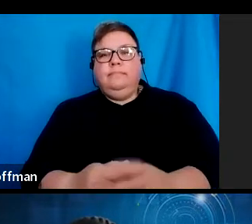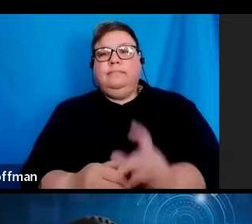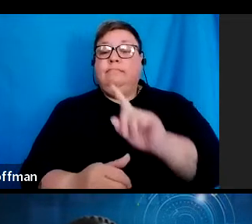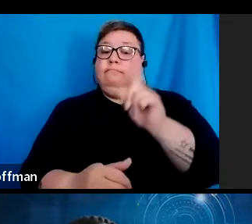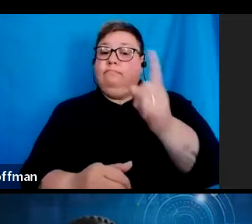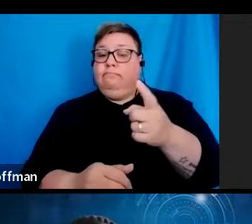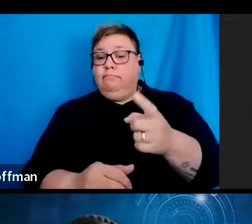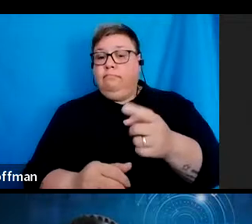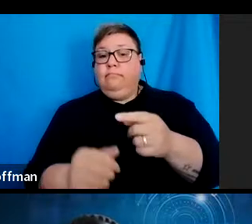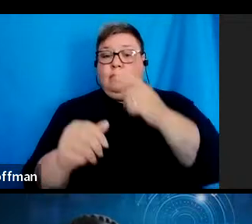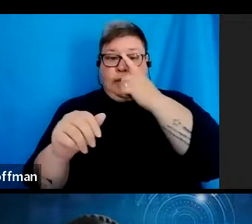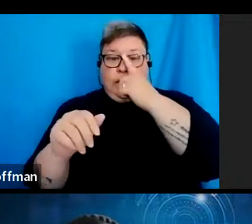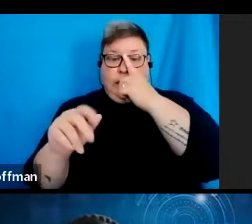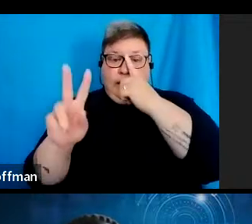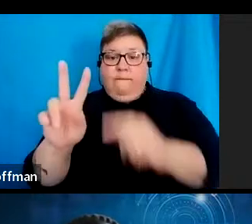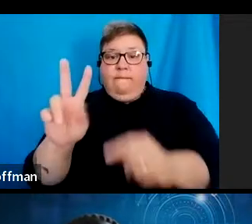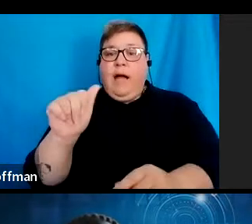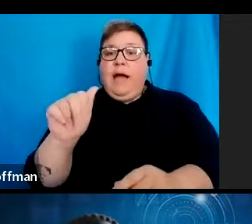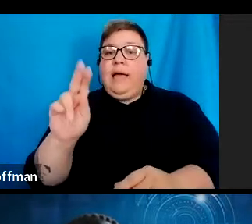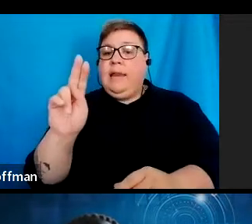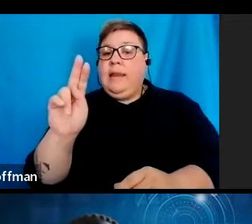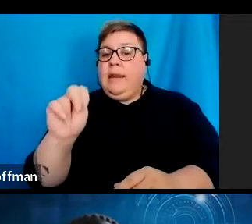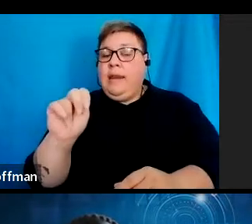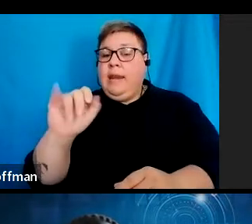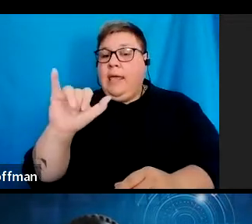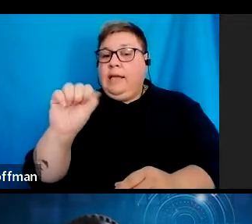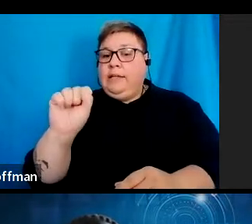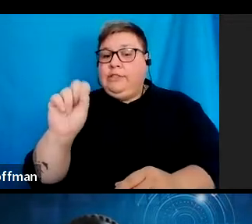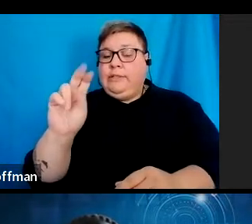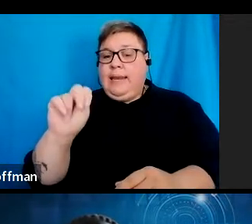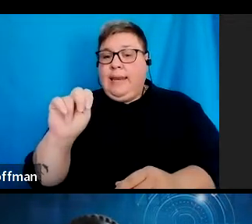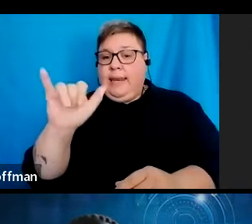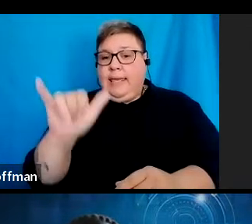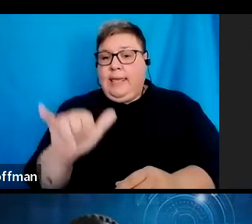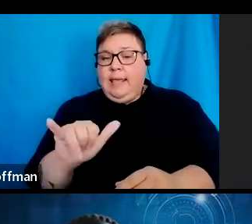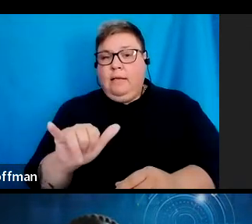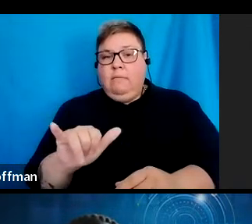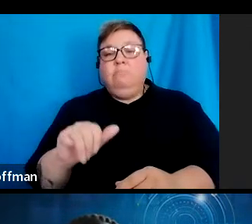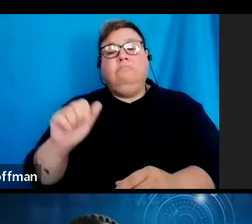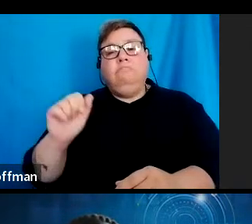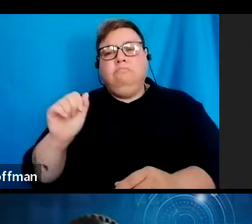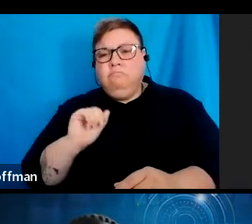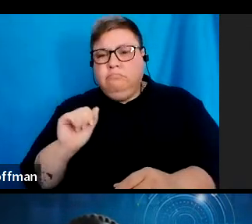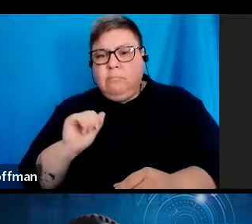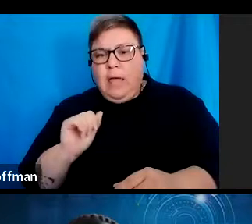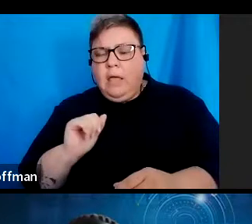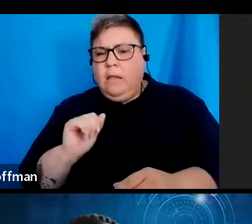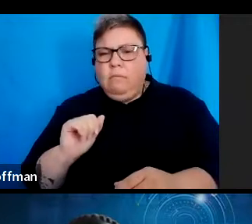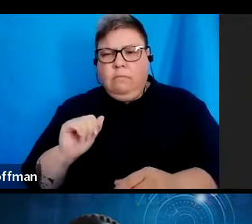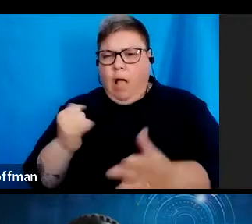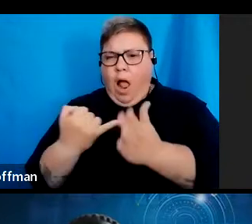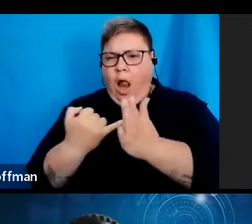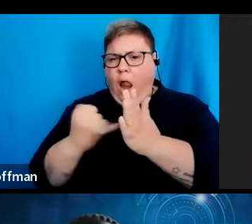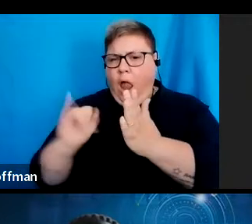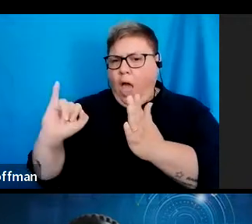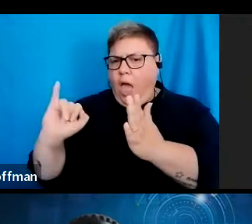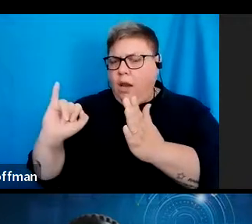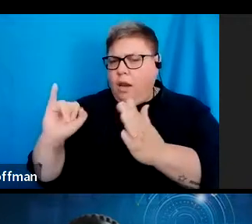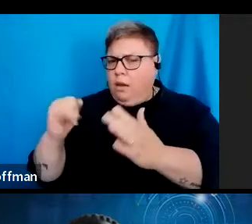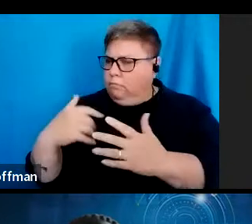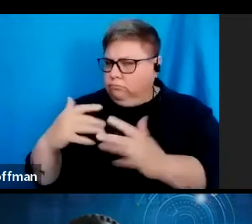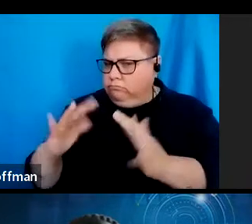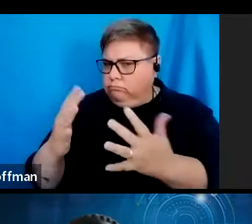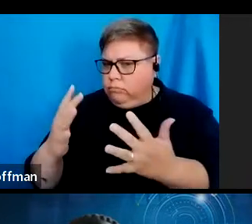to Vaneshni. It says, my tax directive application was rejected or declined. The reason was saying